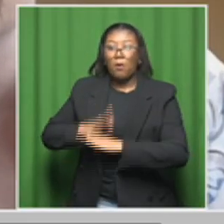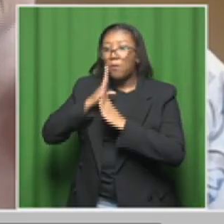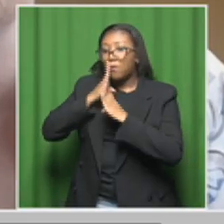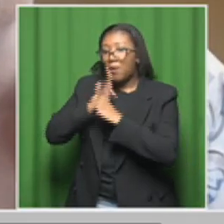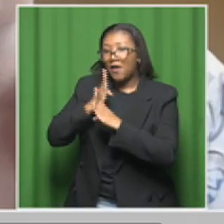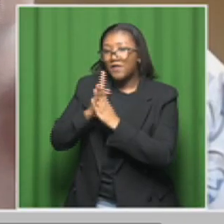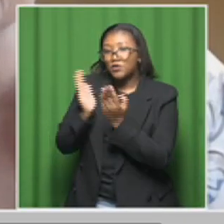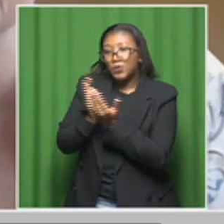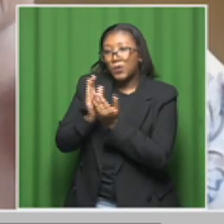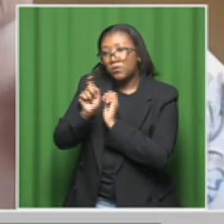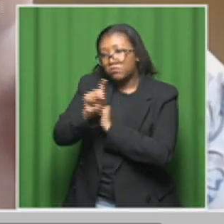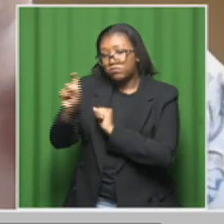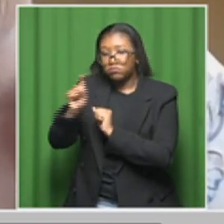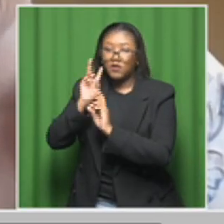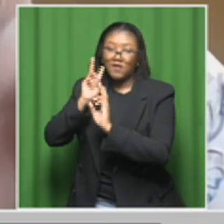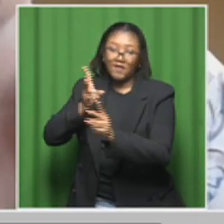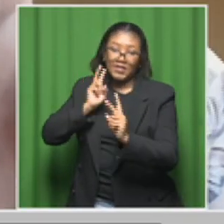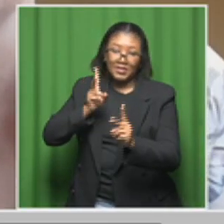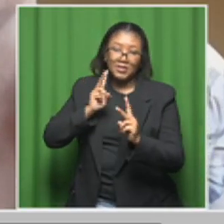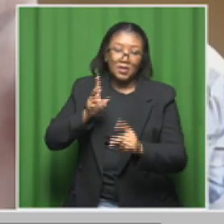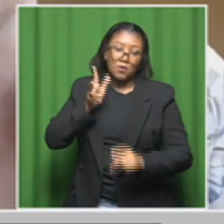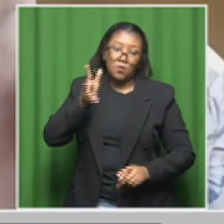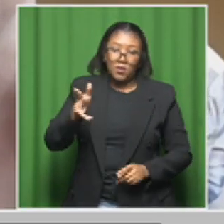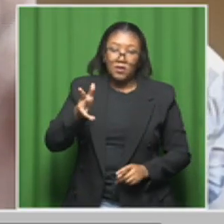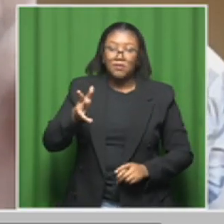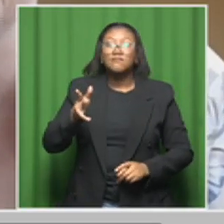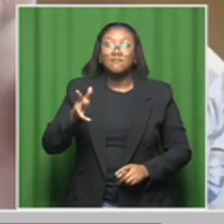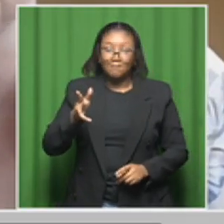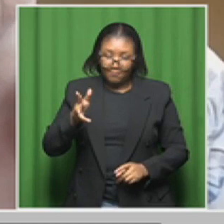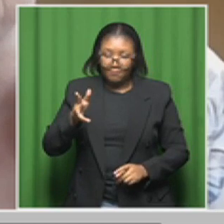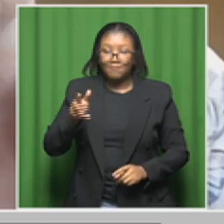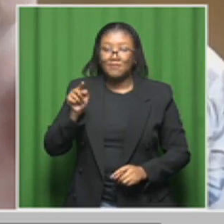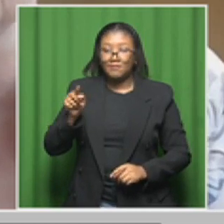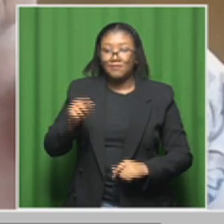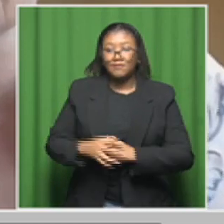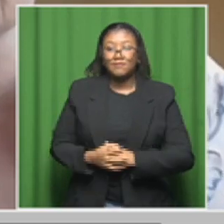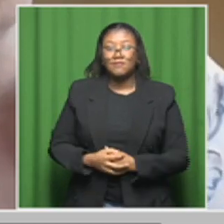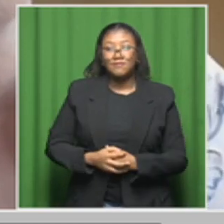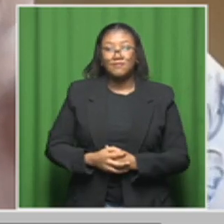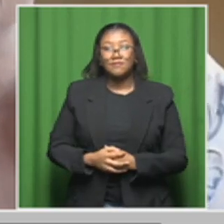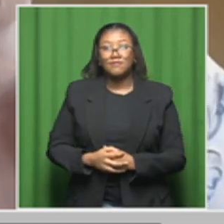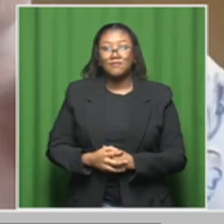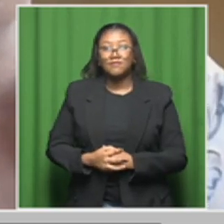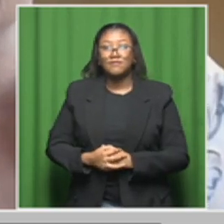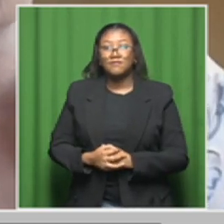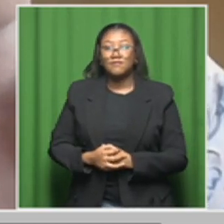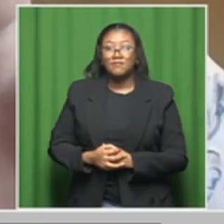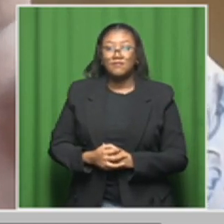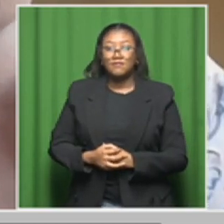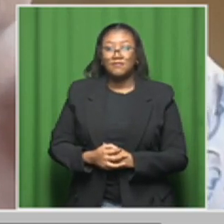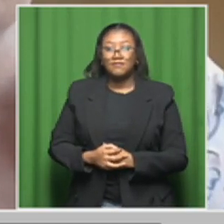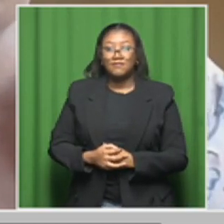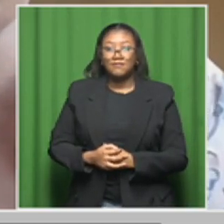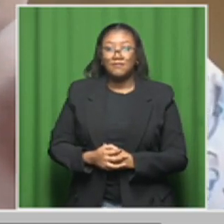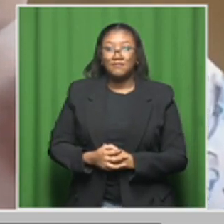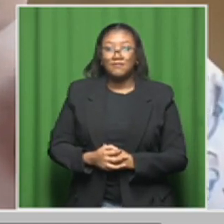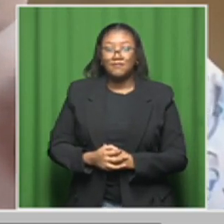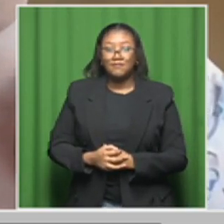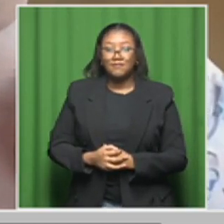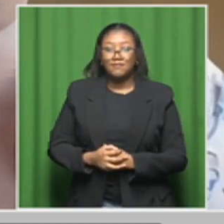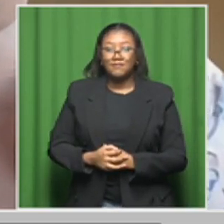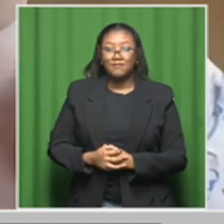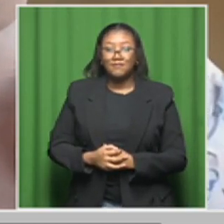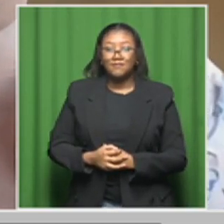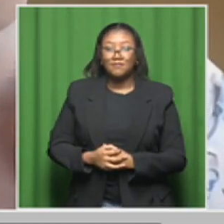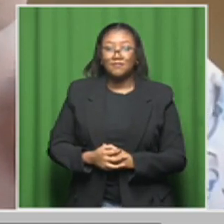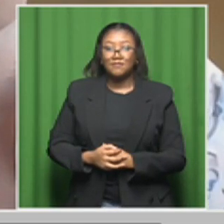HPV vaccination campaign, we will be able to reach more girls in private and independent schools. And